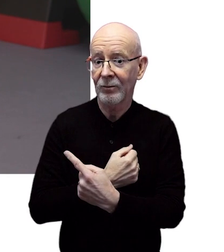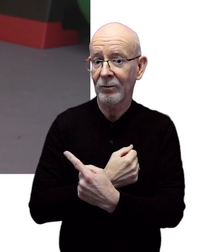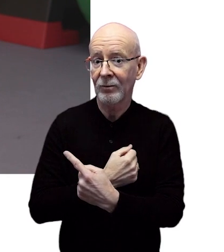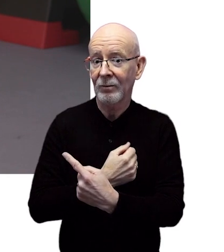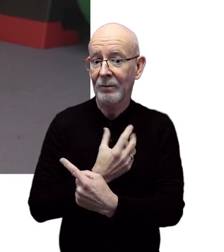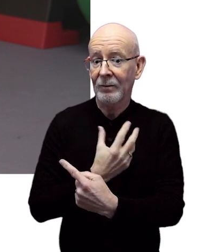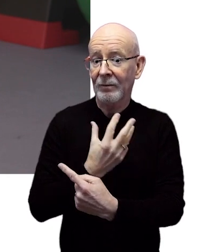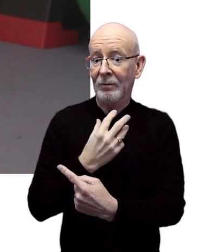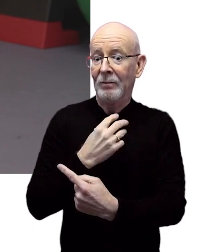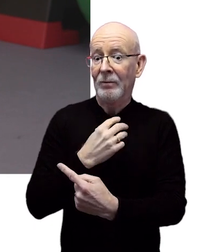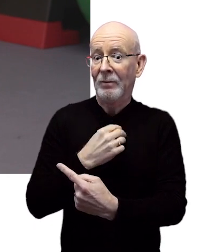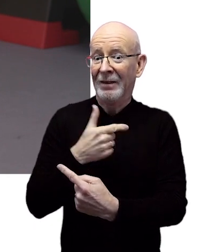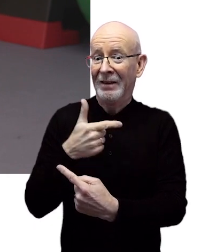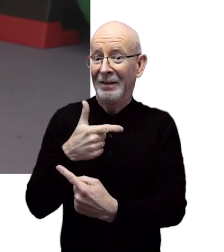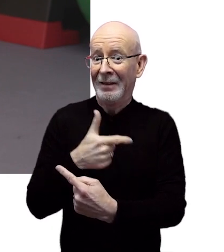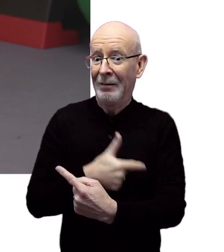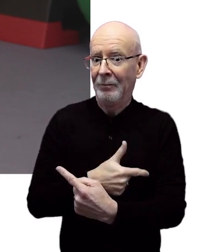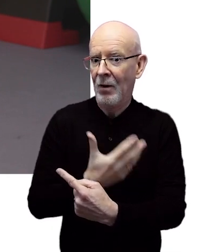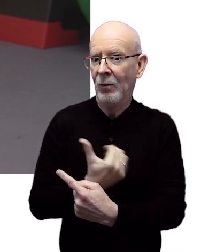Taking back to those deep breaths.